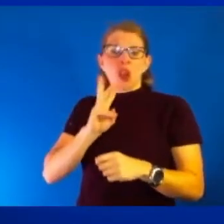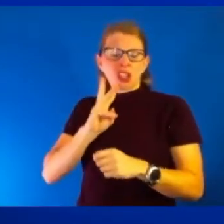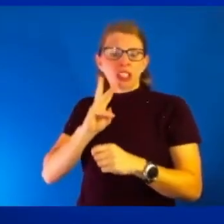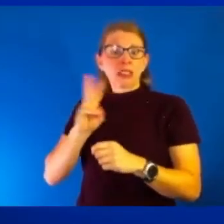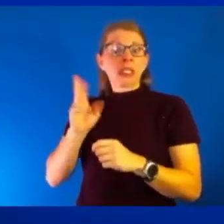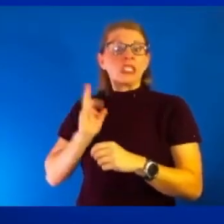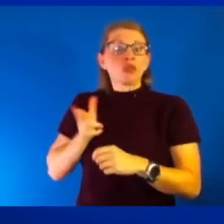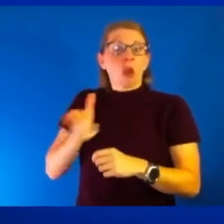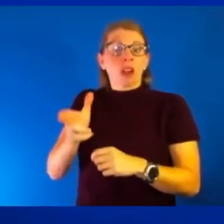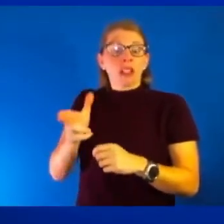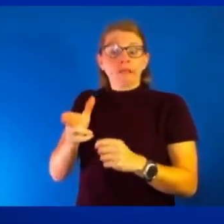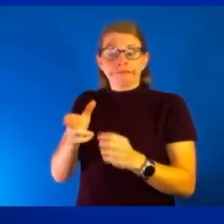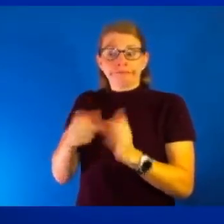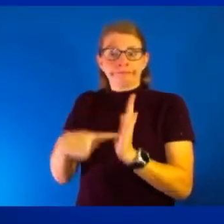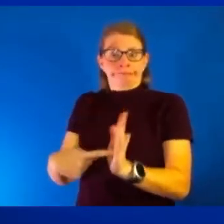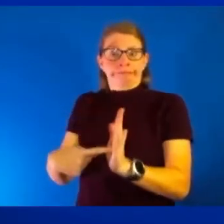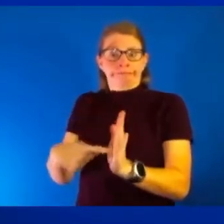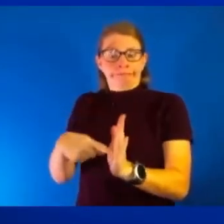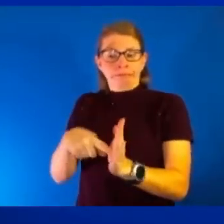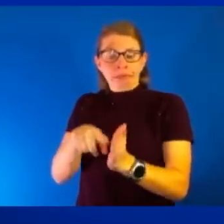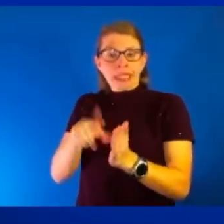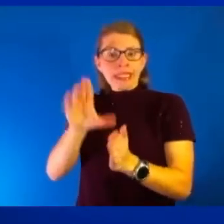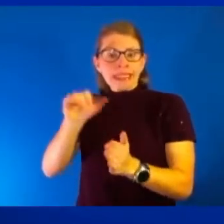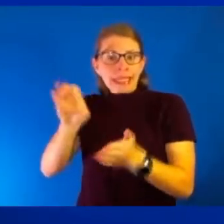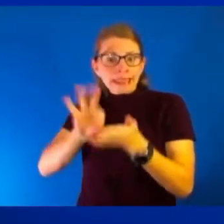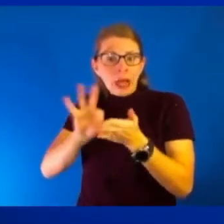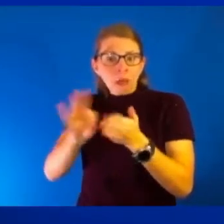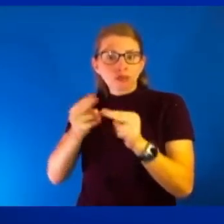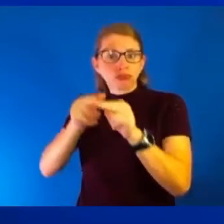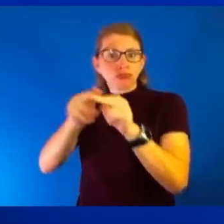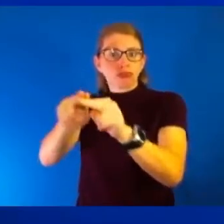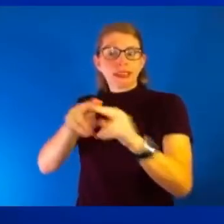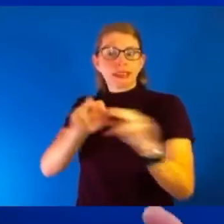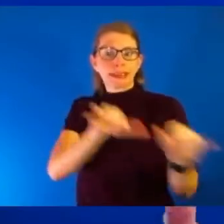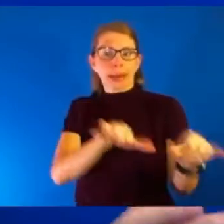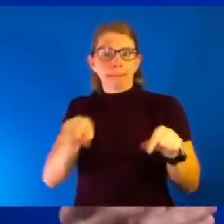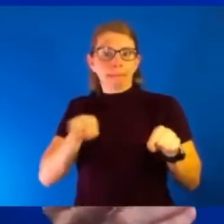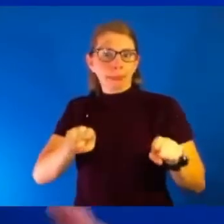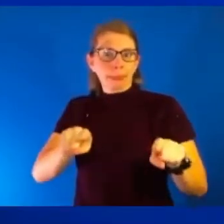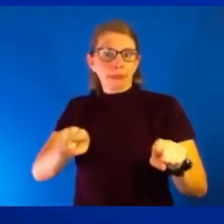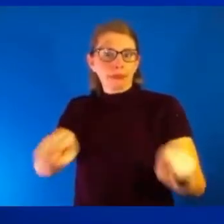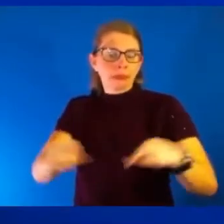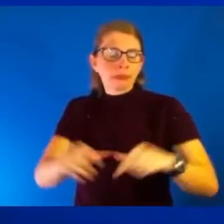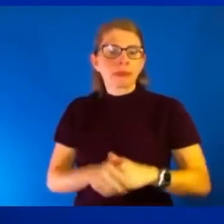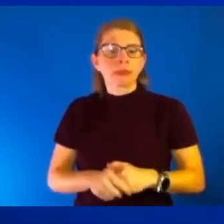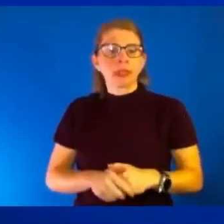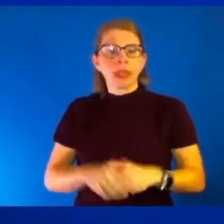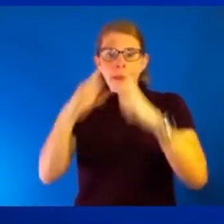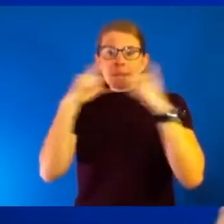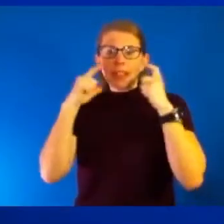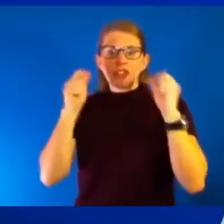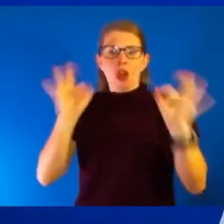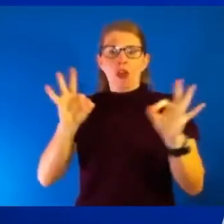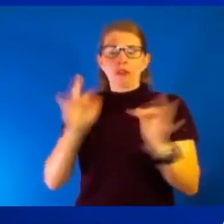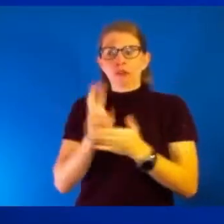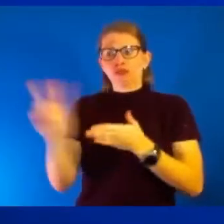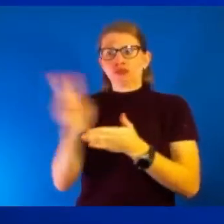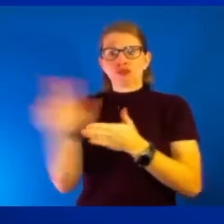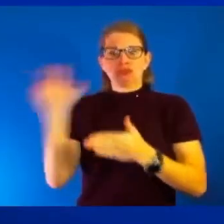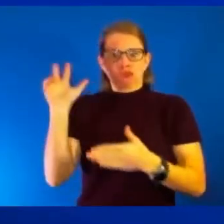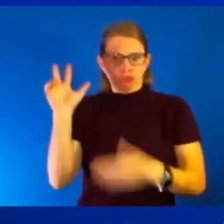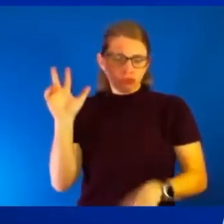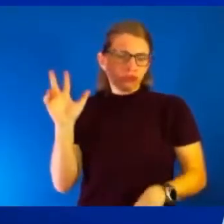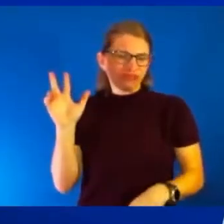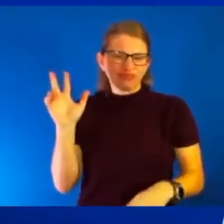case counts. We are not that shouldn't surprise us. Mass came off about, you know, well, definitely two or three weeks ago and often longer than that.